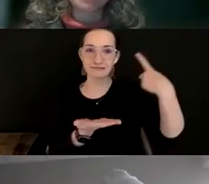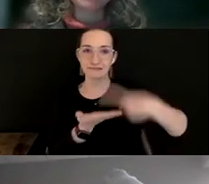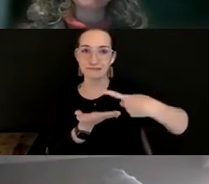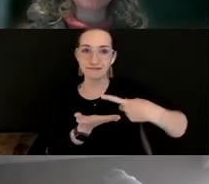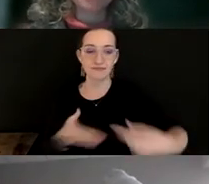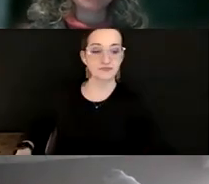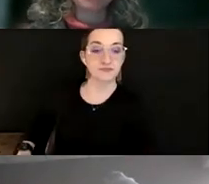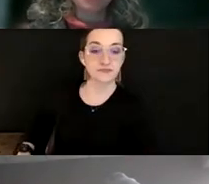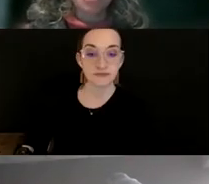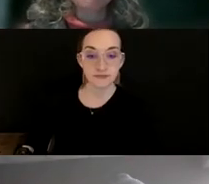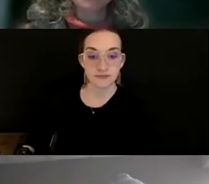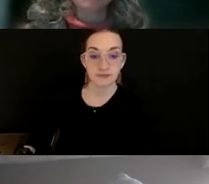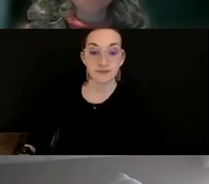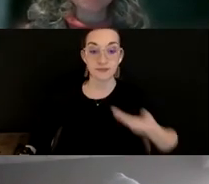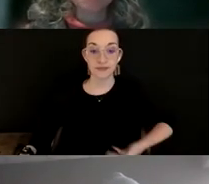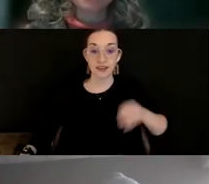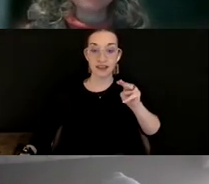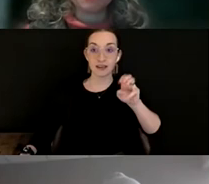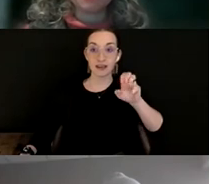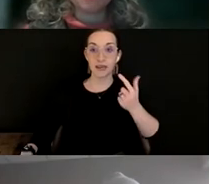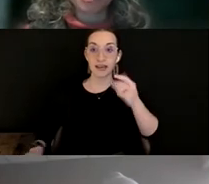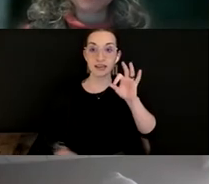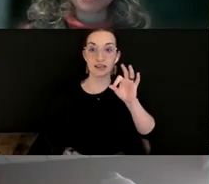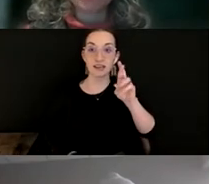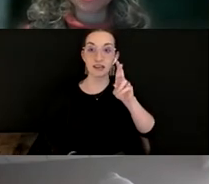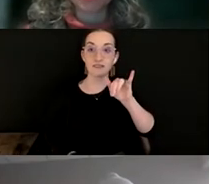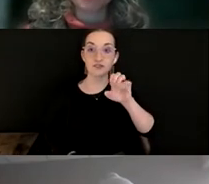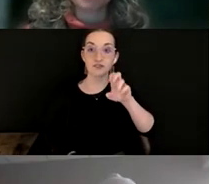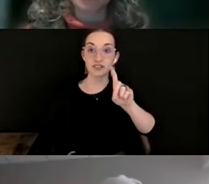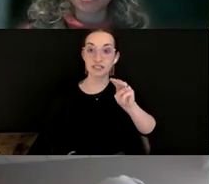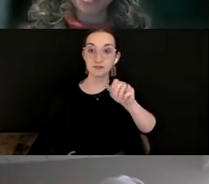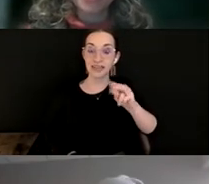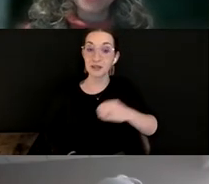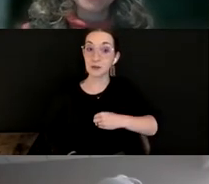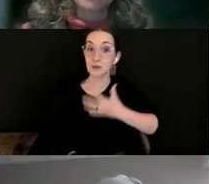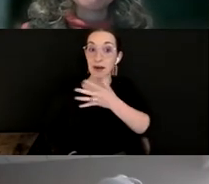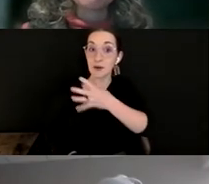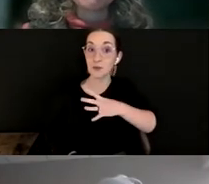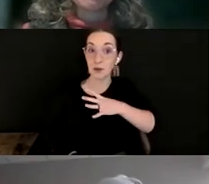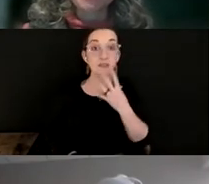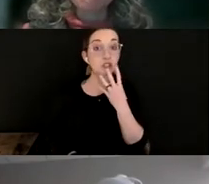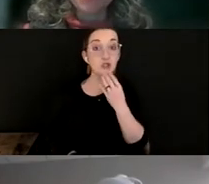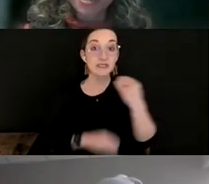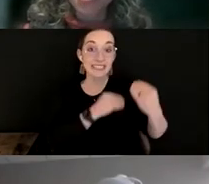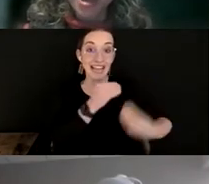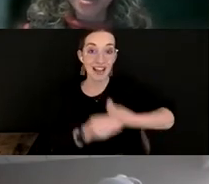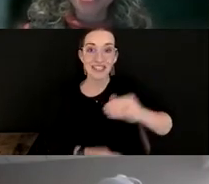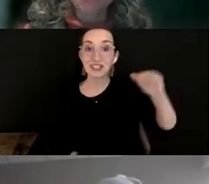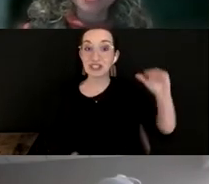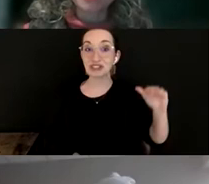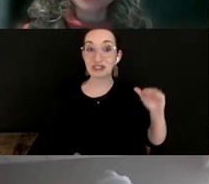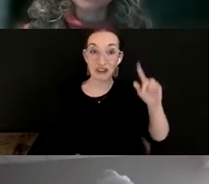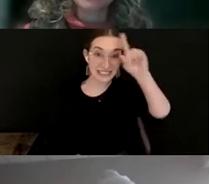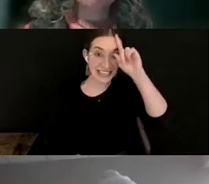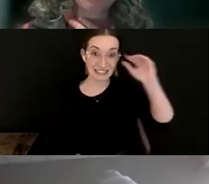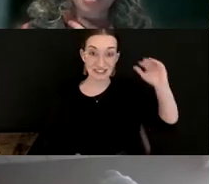My name is Meg Friedman. I'm a white woman of Jewish heritage and short stature with mostly gray hair